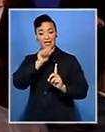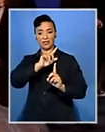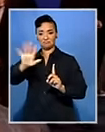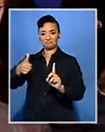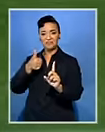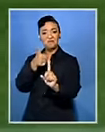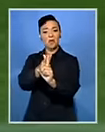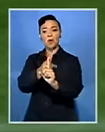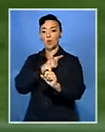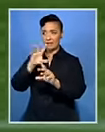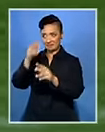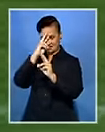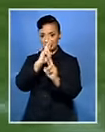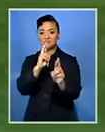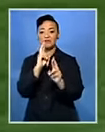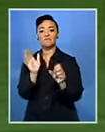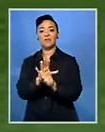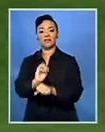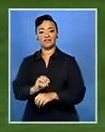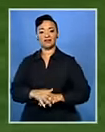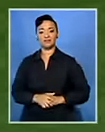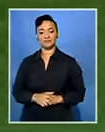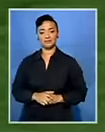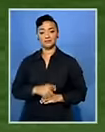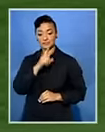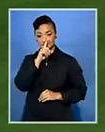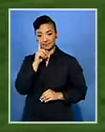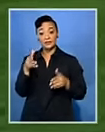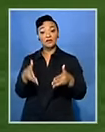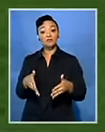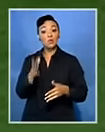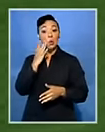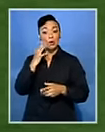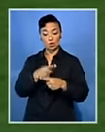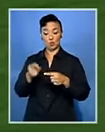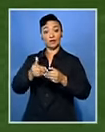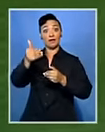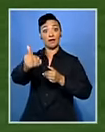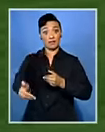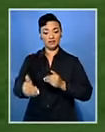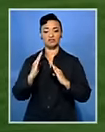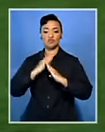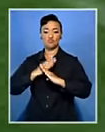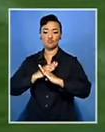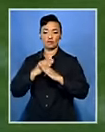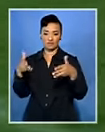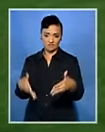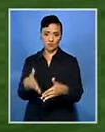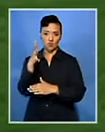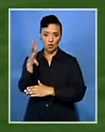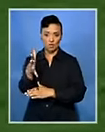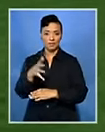his philosophy of coaching. Dimitri is likely to be laid to rest sometime next week in a private ceremony.